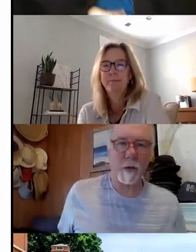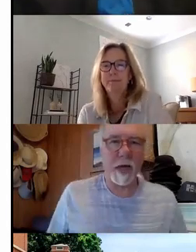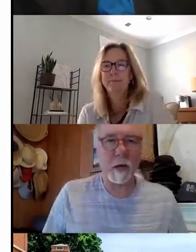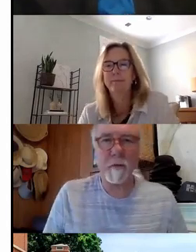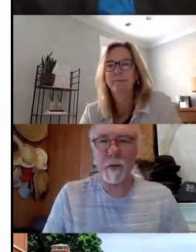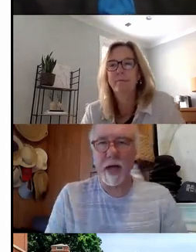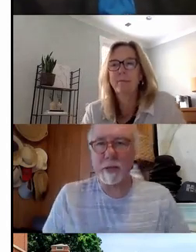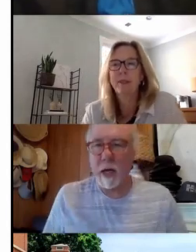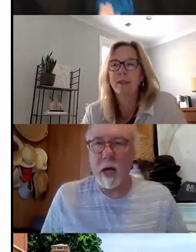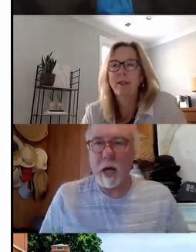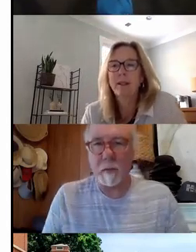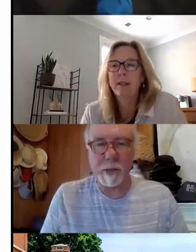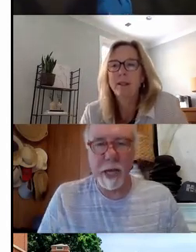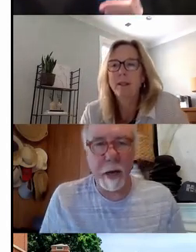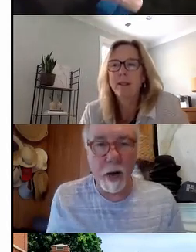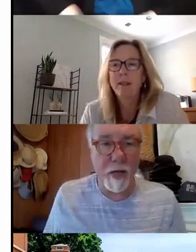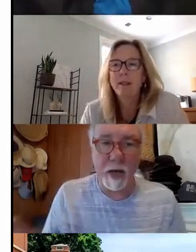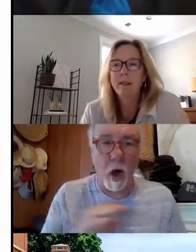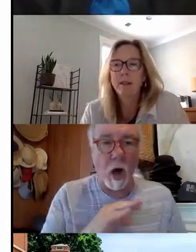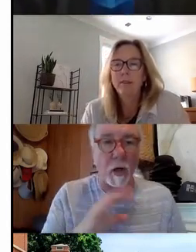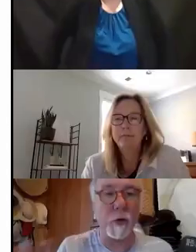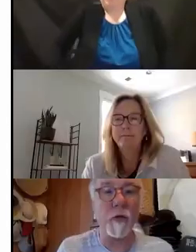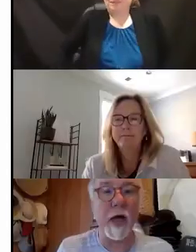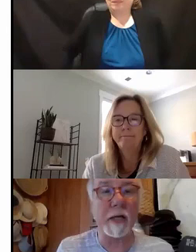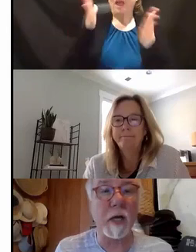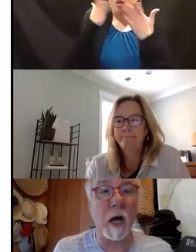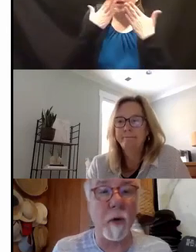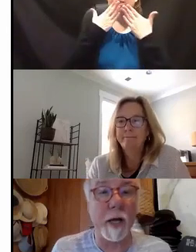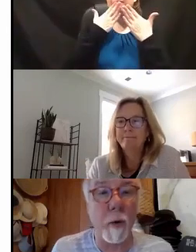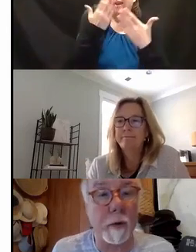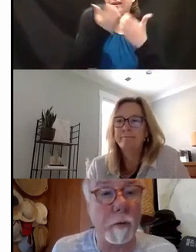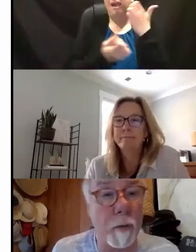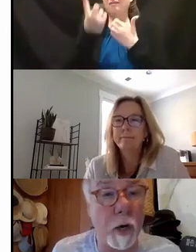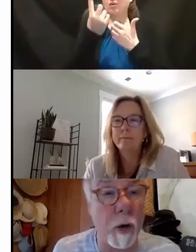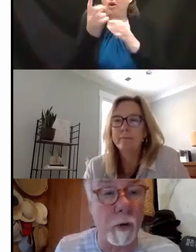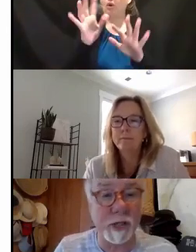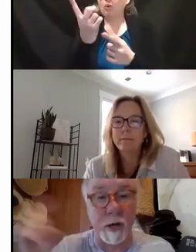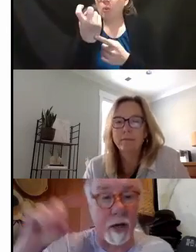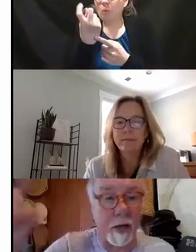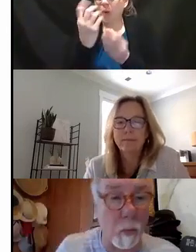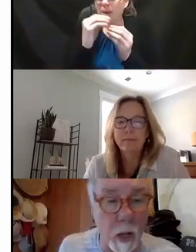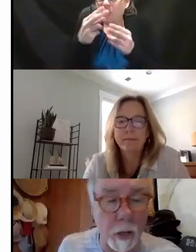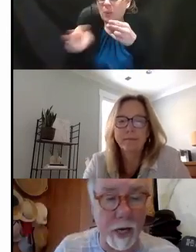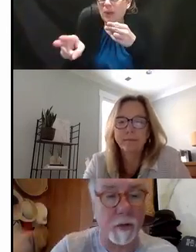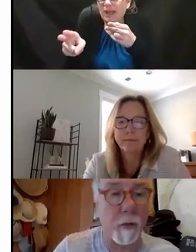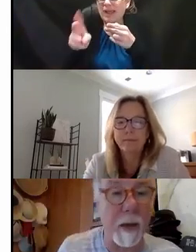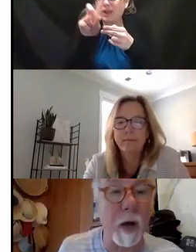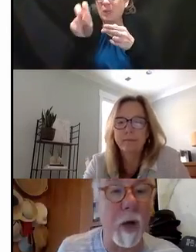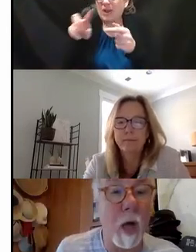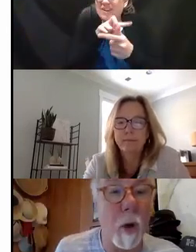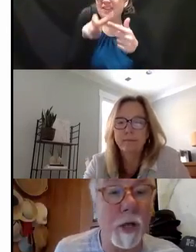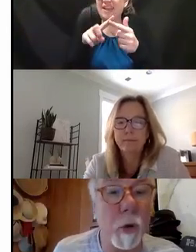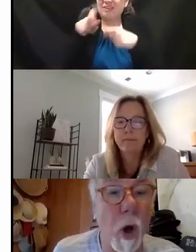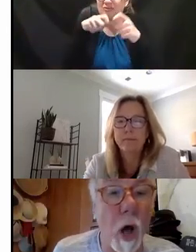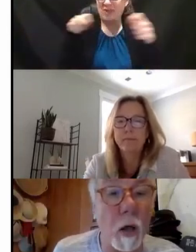Okay, well, thank you for that. And I want to thank all of you that, okay, wait, one more quick question. And I think I'll, I'll get into the wrap